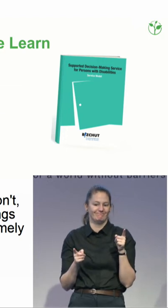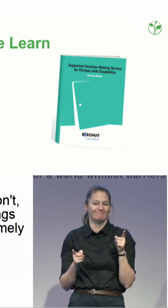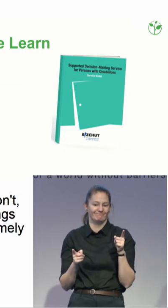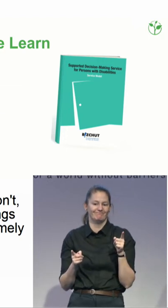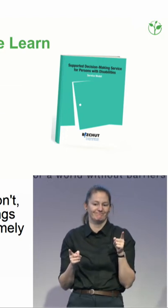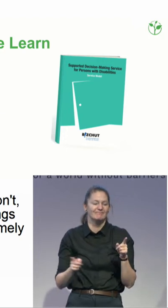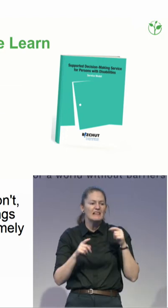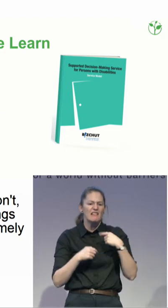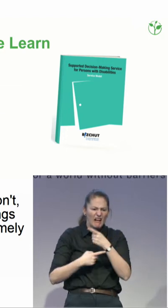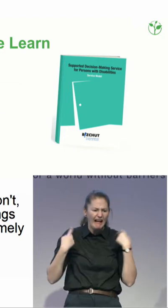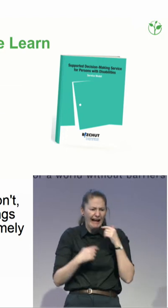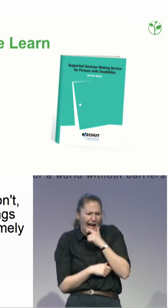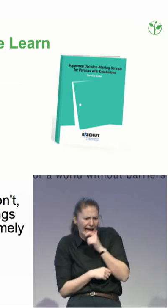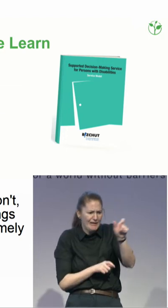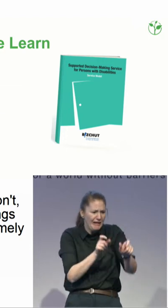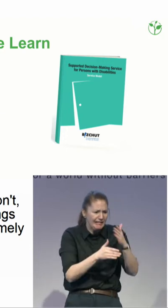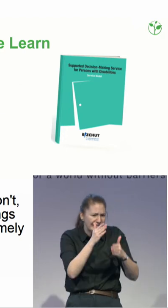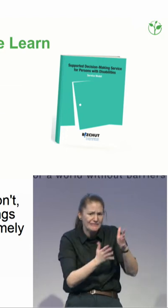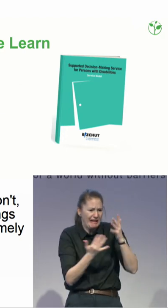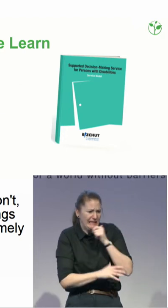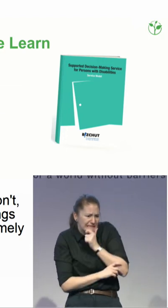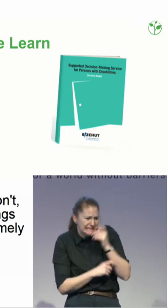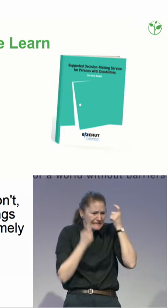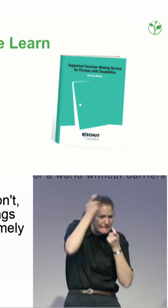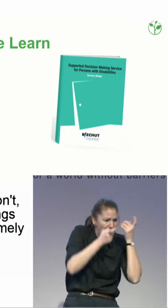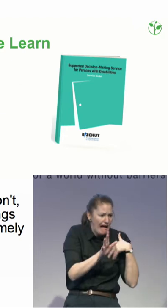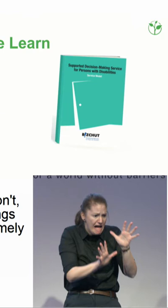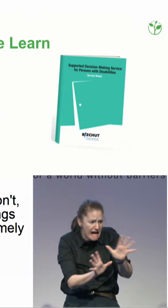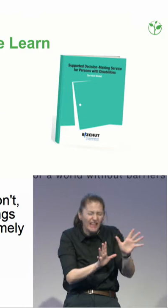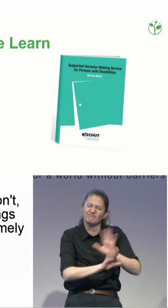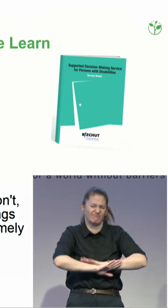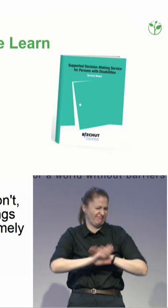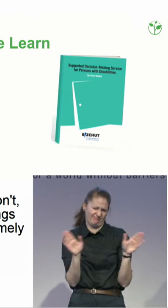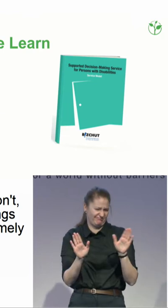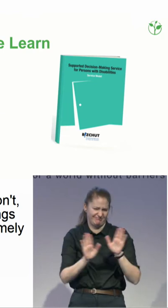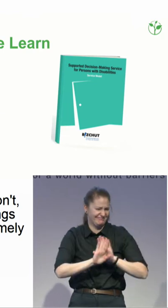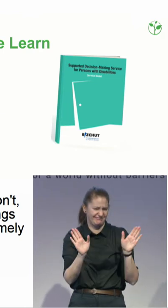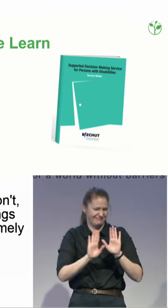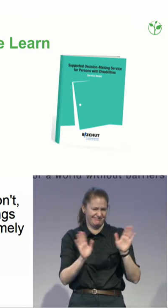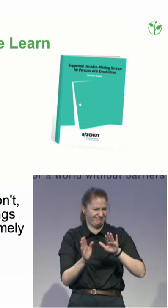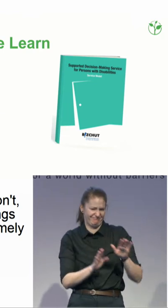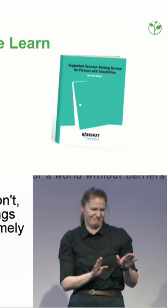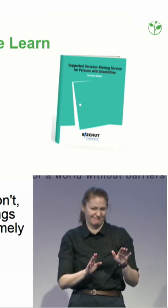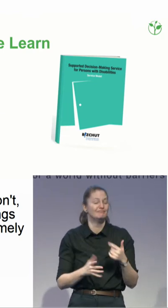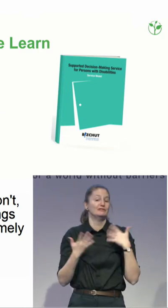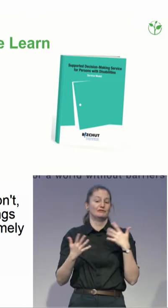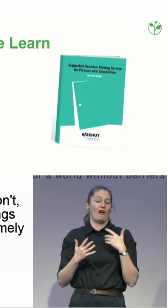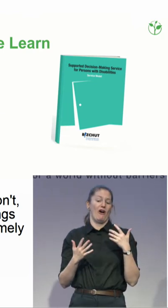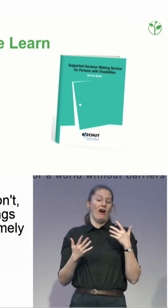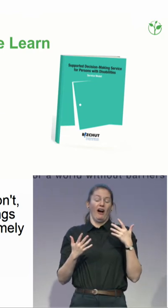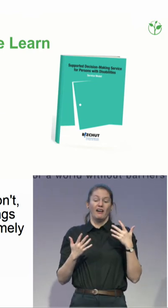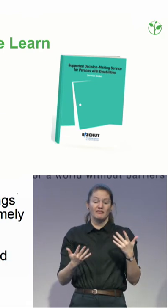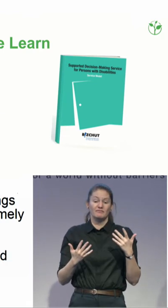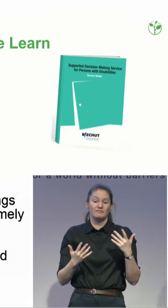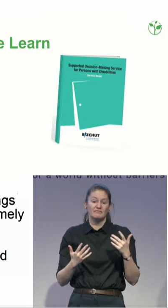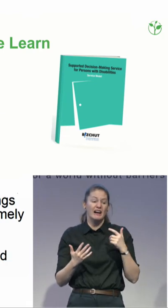people talk about harm all the time. And being with these people and supporting them, we